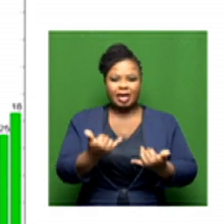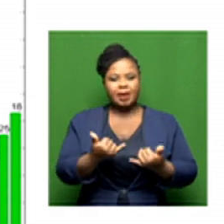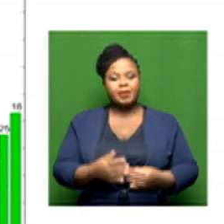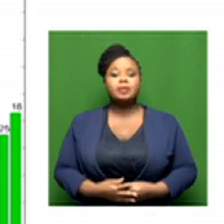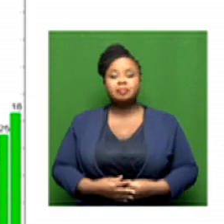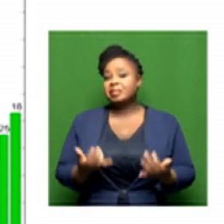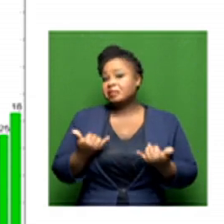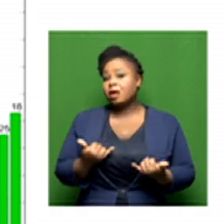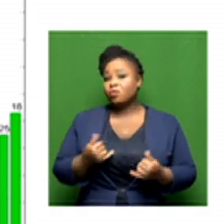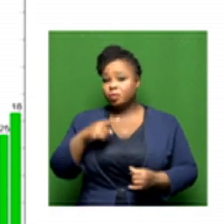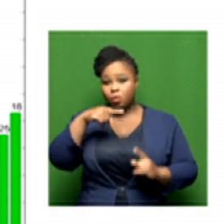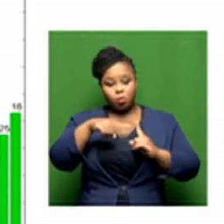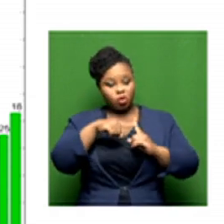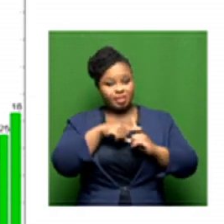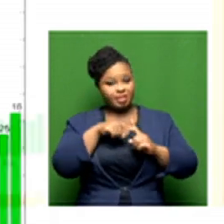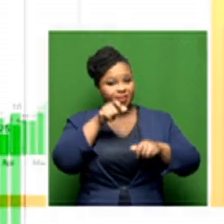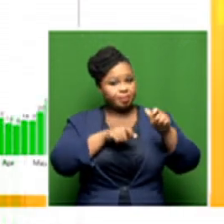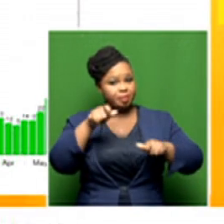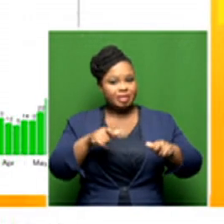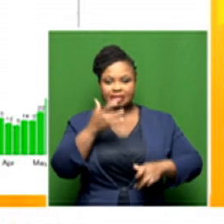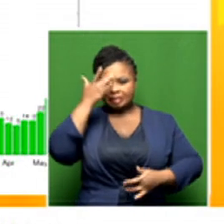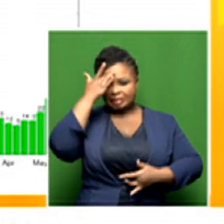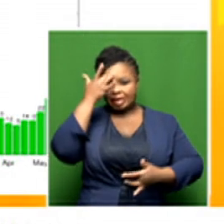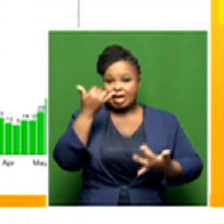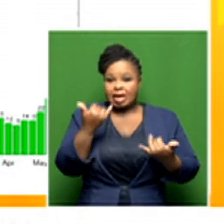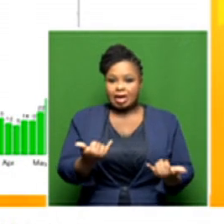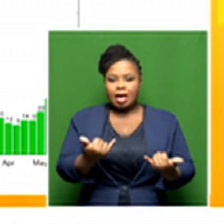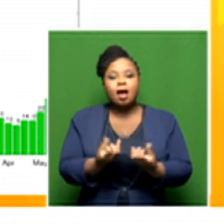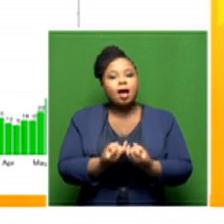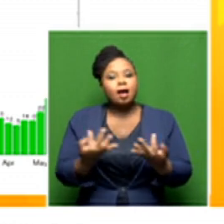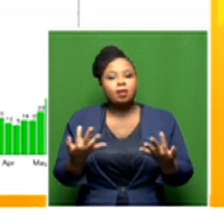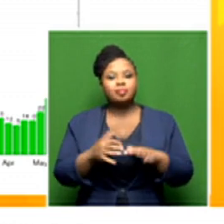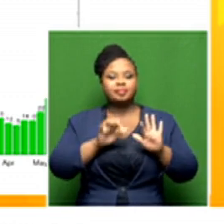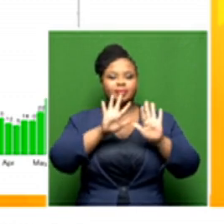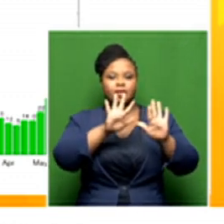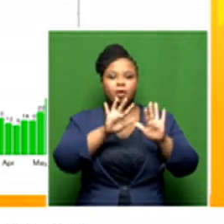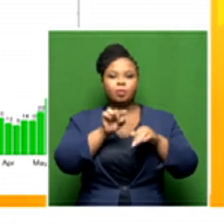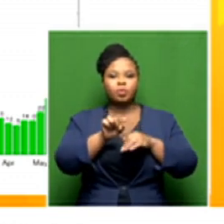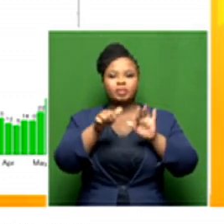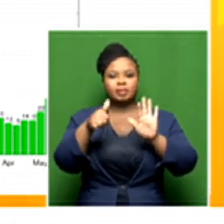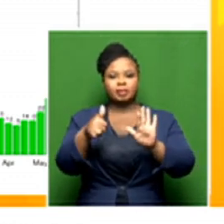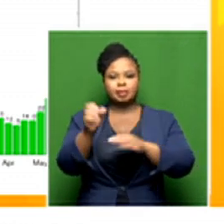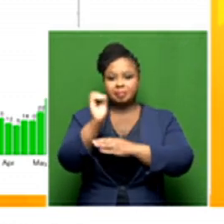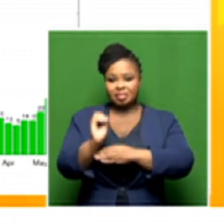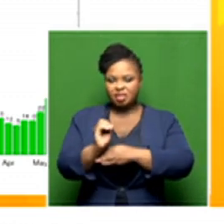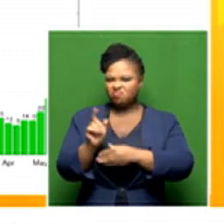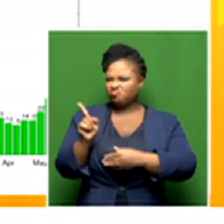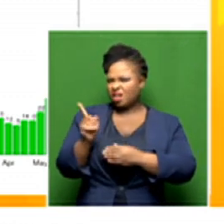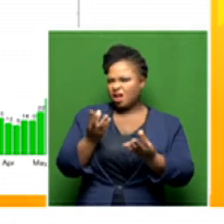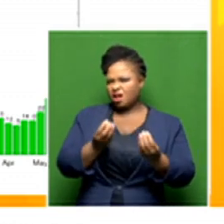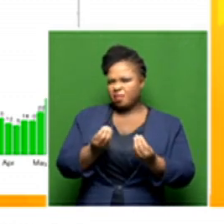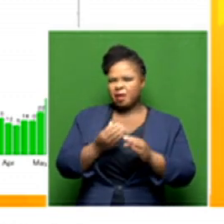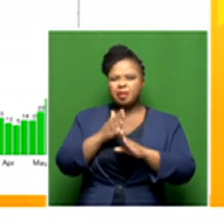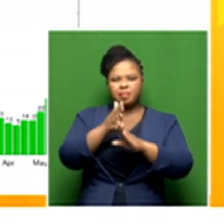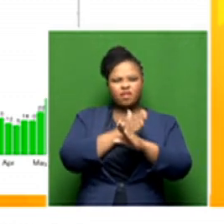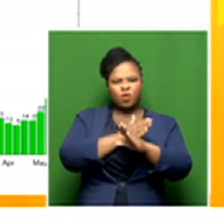weeks. So the test positivity rate currently across the country stands at 10.6%. And that figure is up from